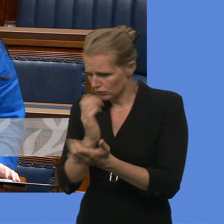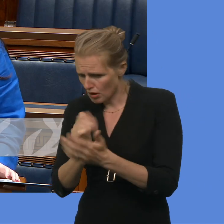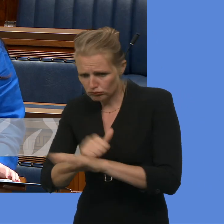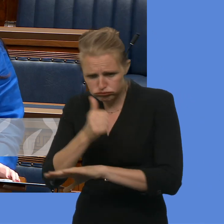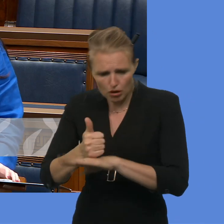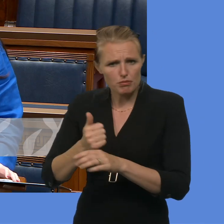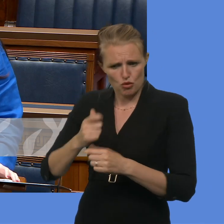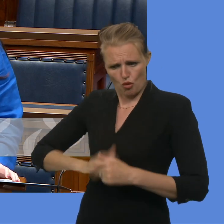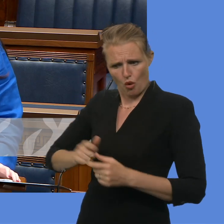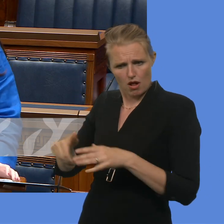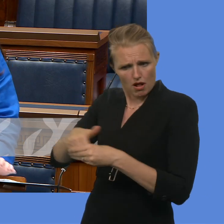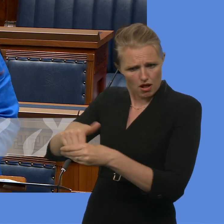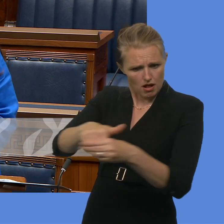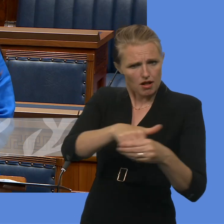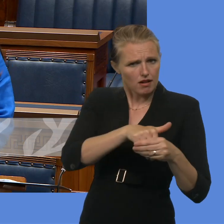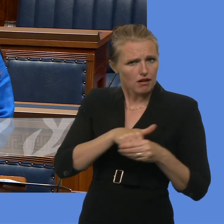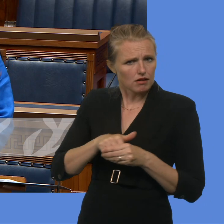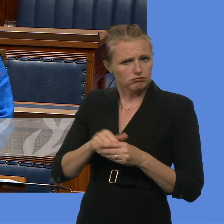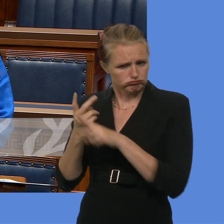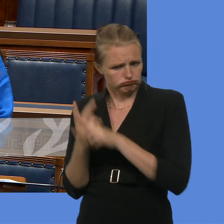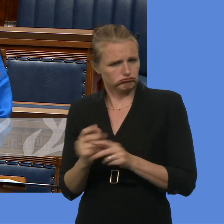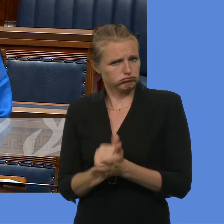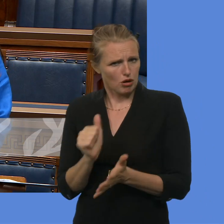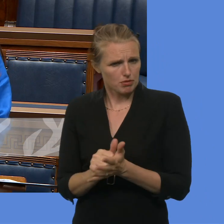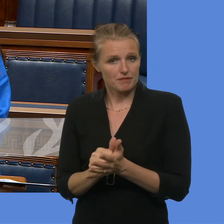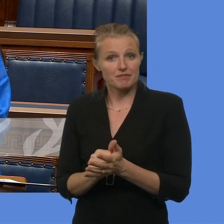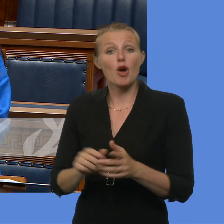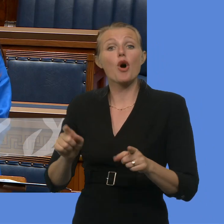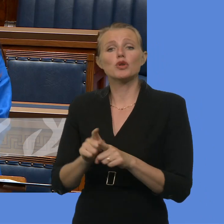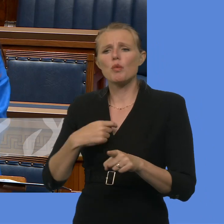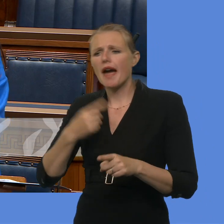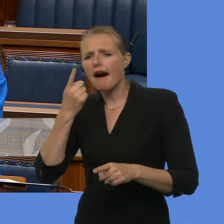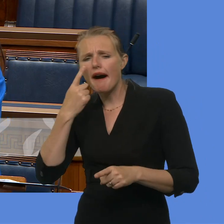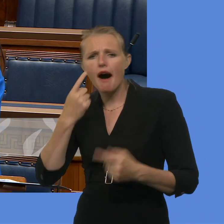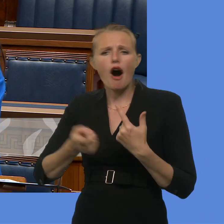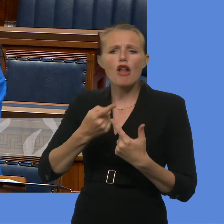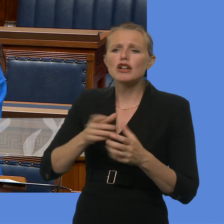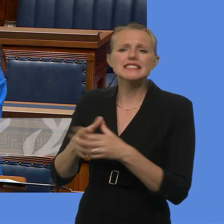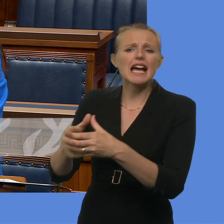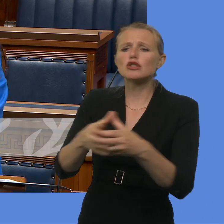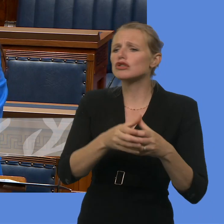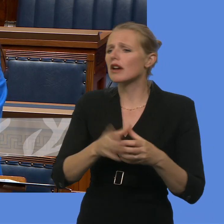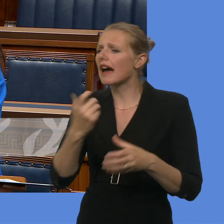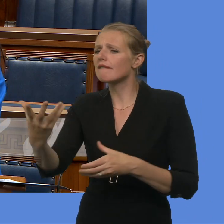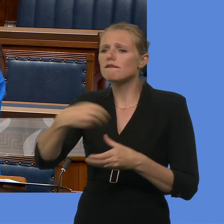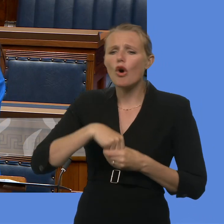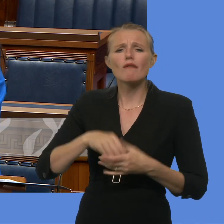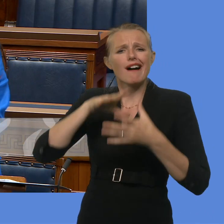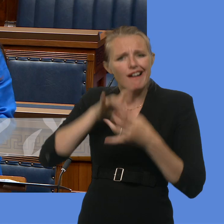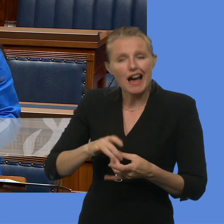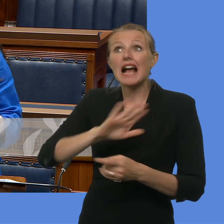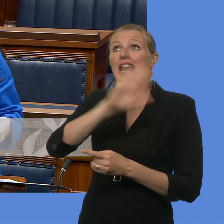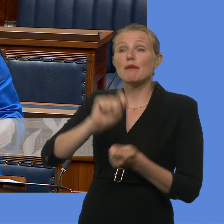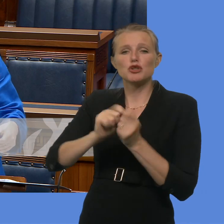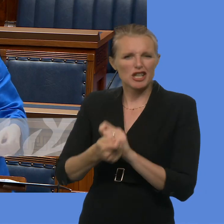The Northside Ministerial Council is also considering how the various Northside Ministerial Council sectors can contribute to addressing climate change and the laws of